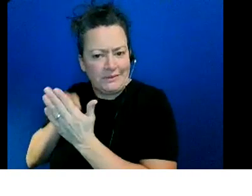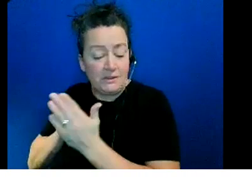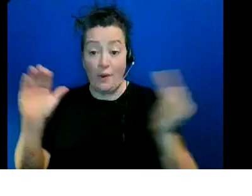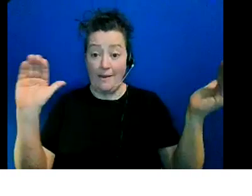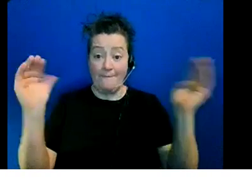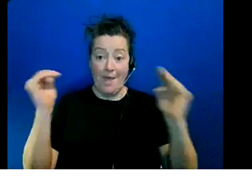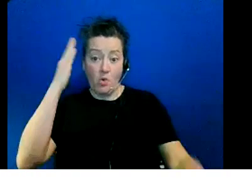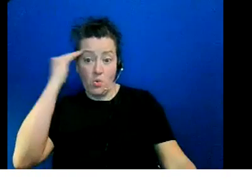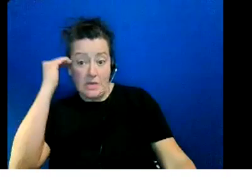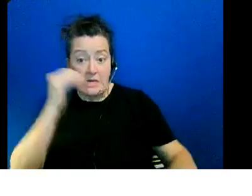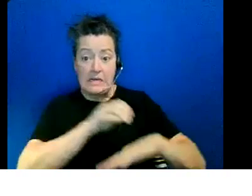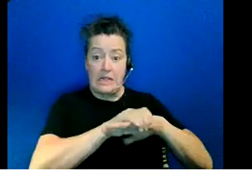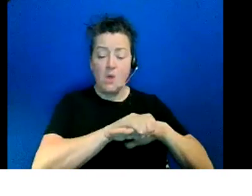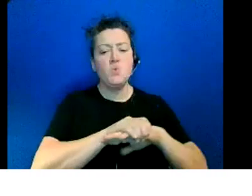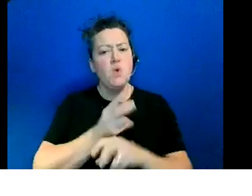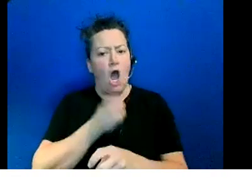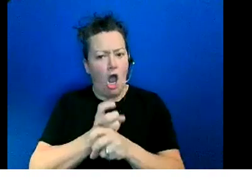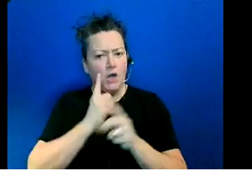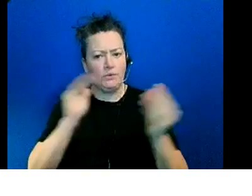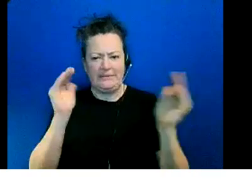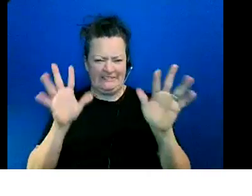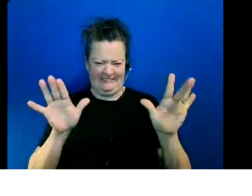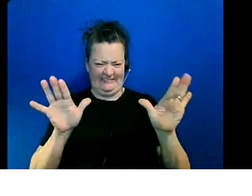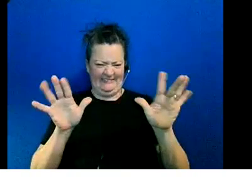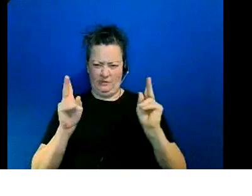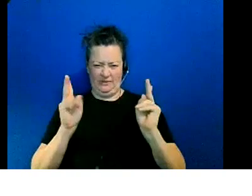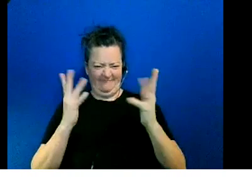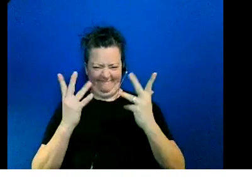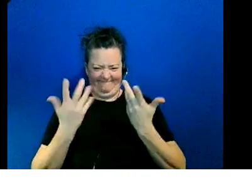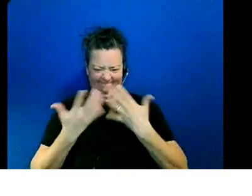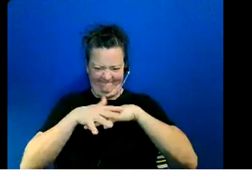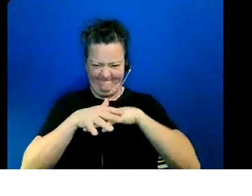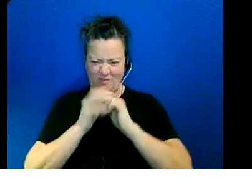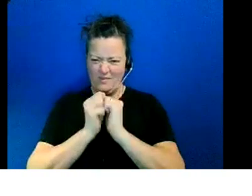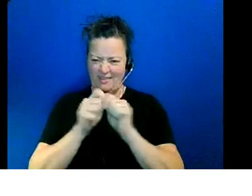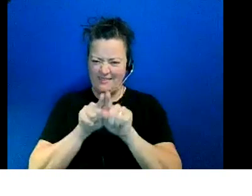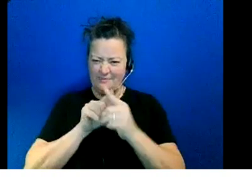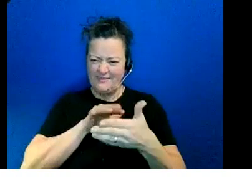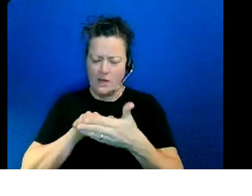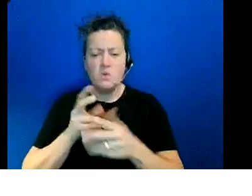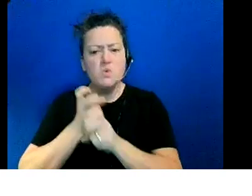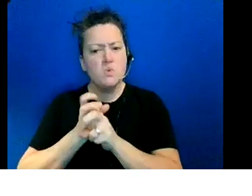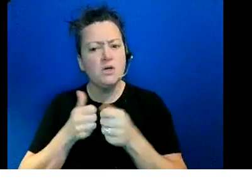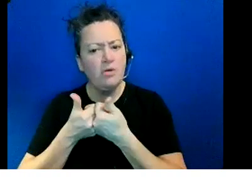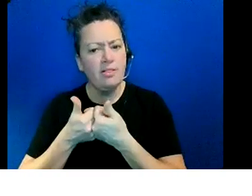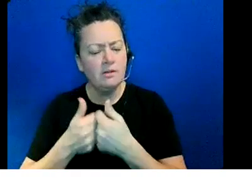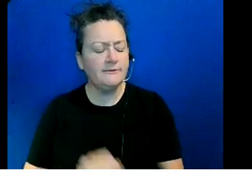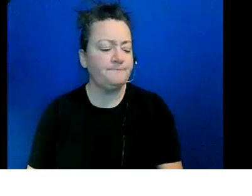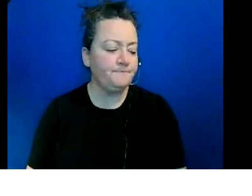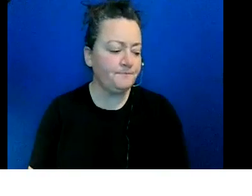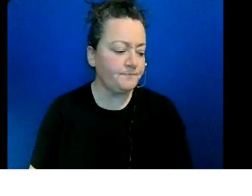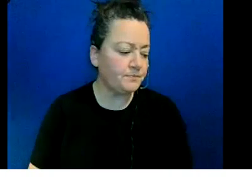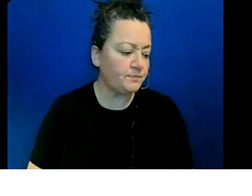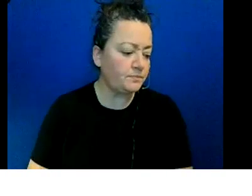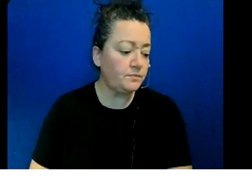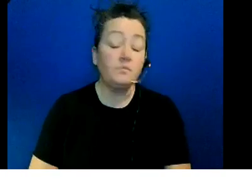was you know hard to make and hard to interpret i said yeah it depends on on how that and for example there are i